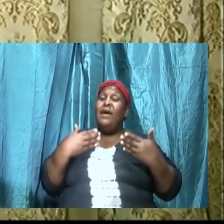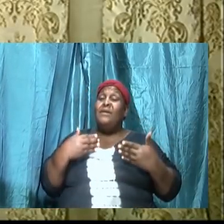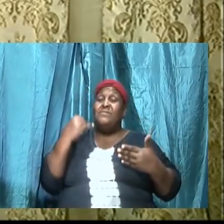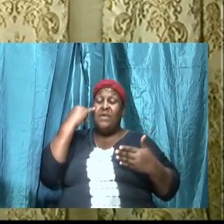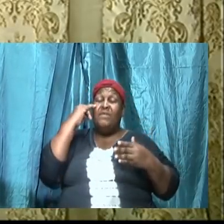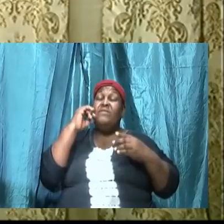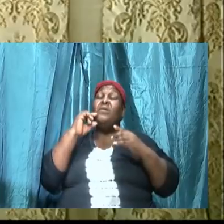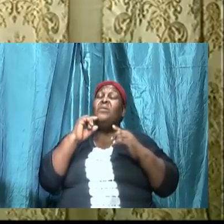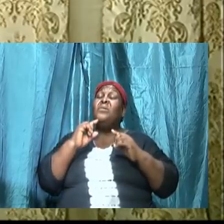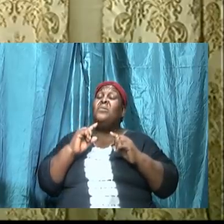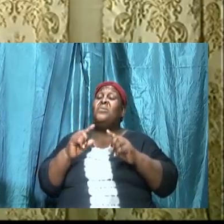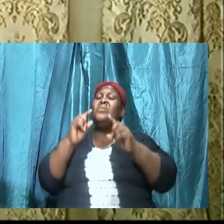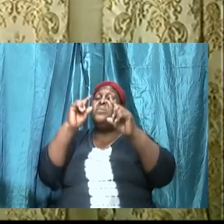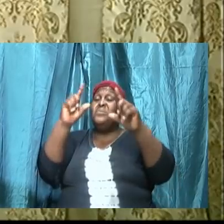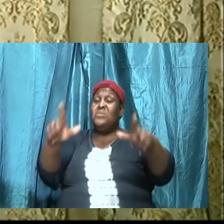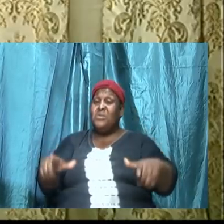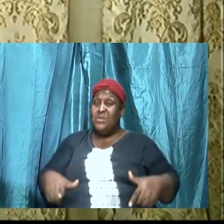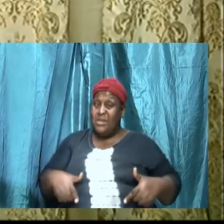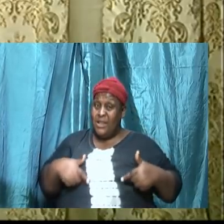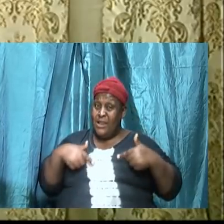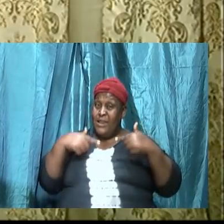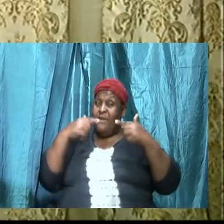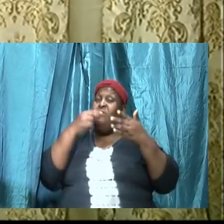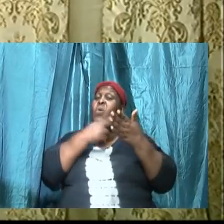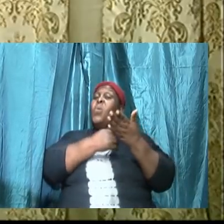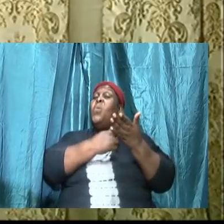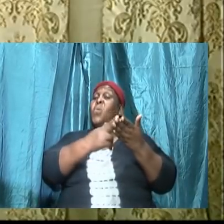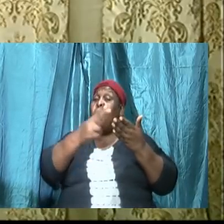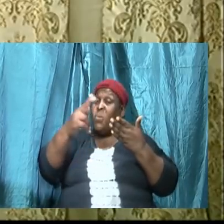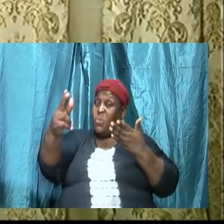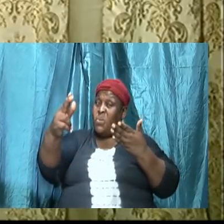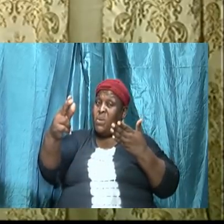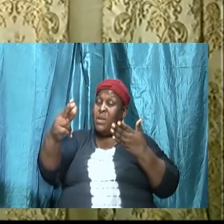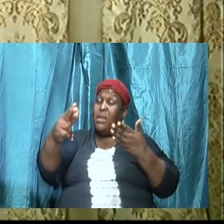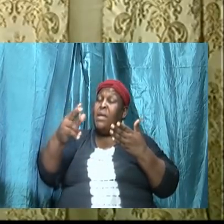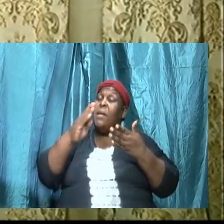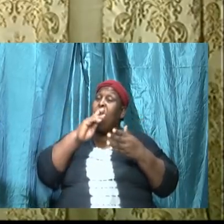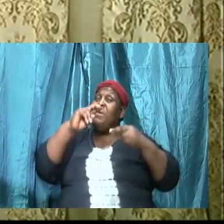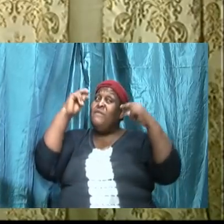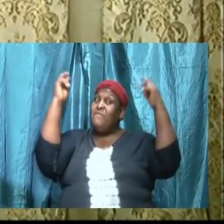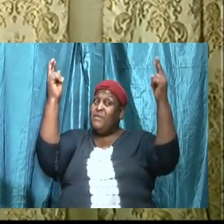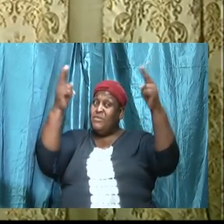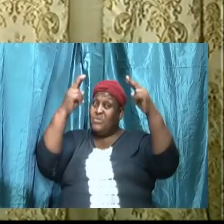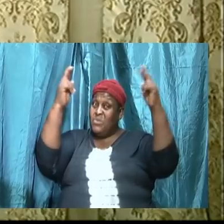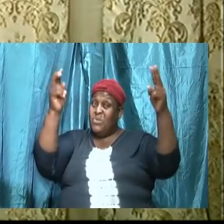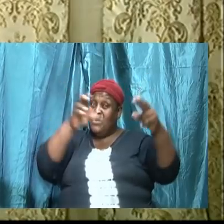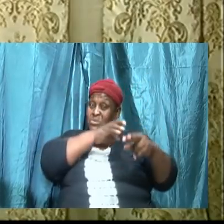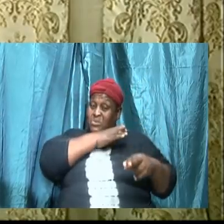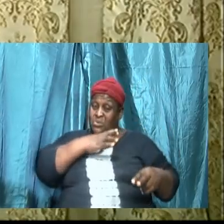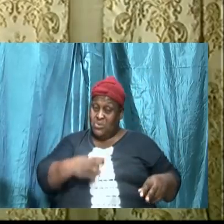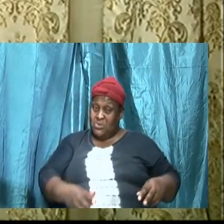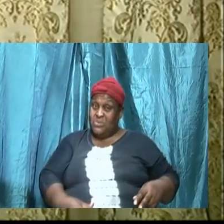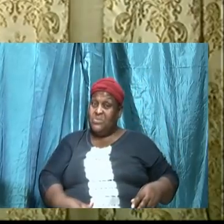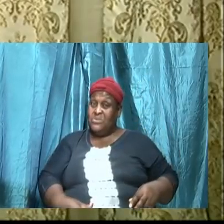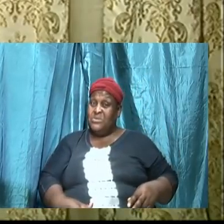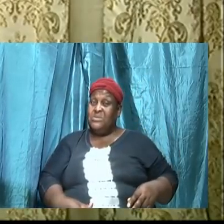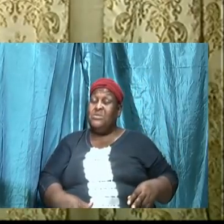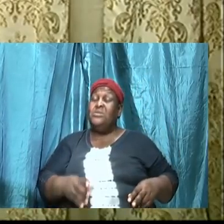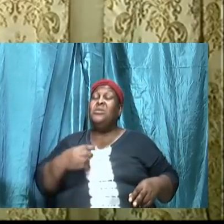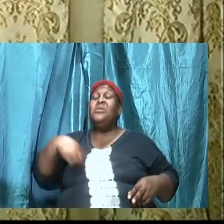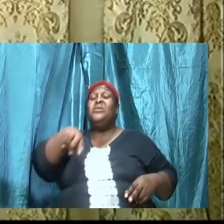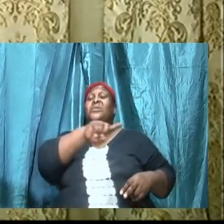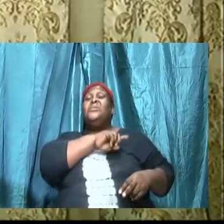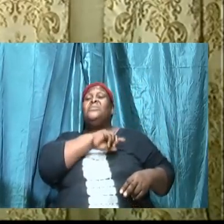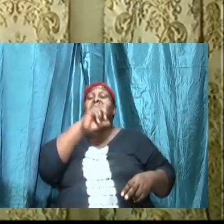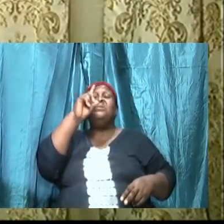wholesome, if we are going to be overcoming Christians, we need to understand and